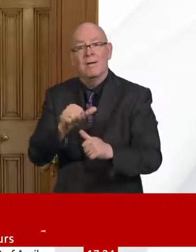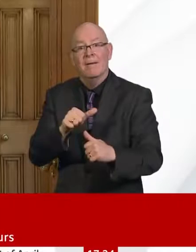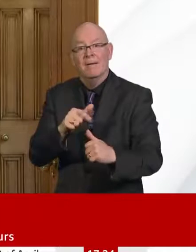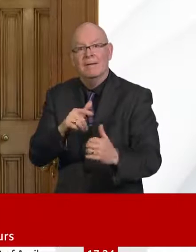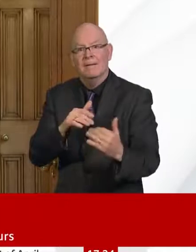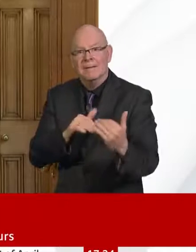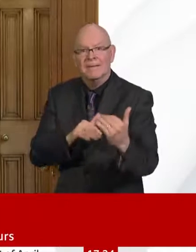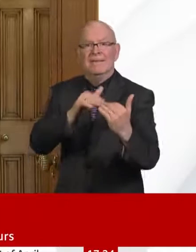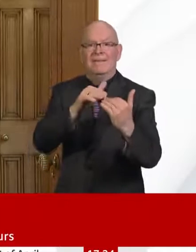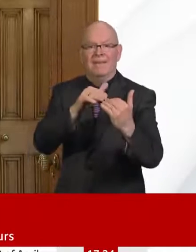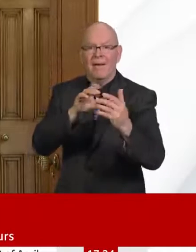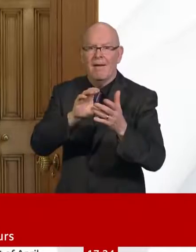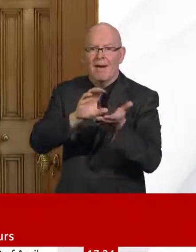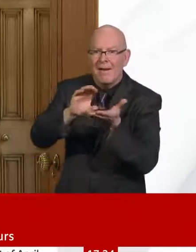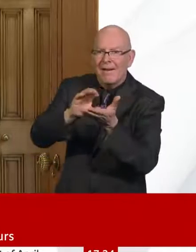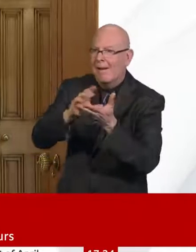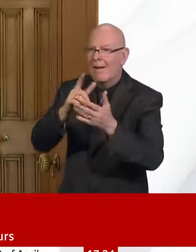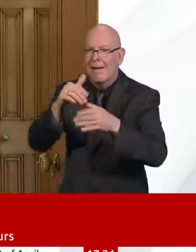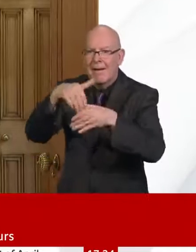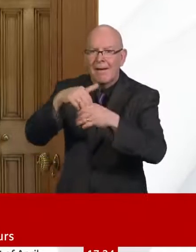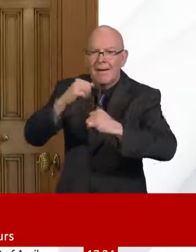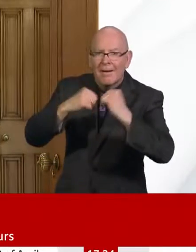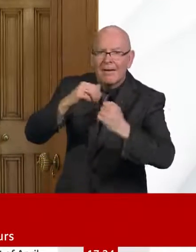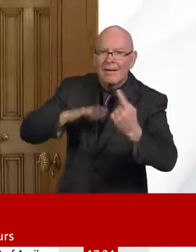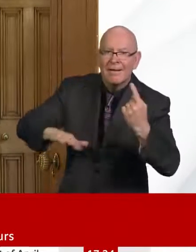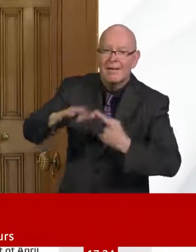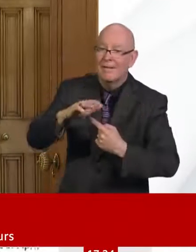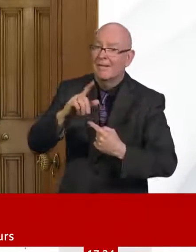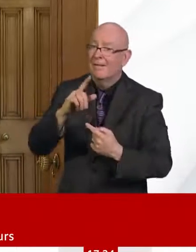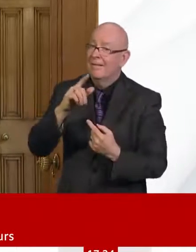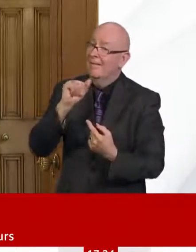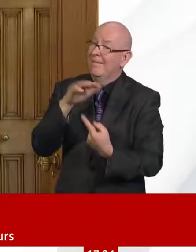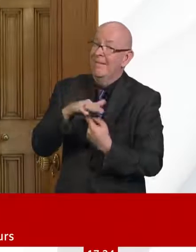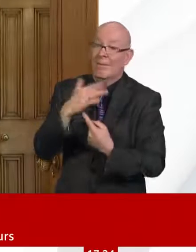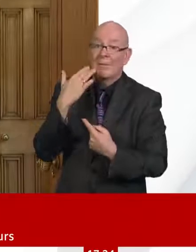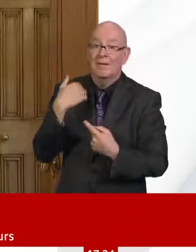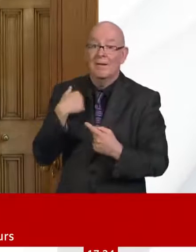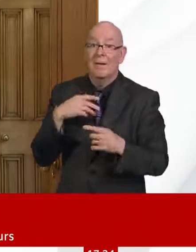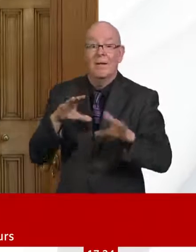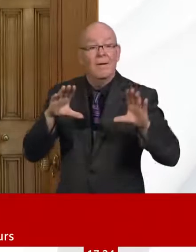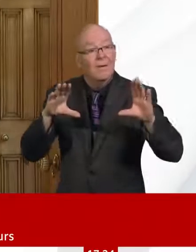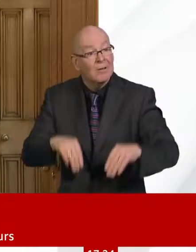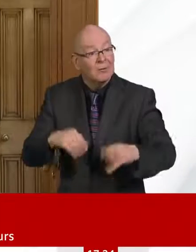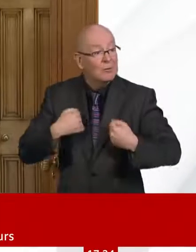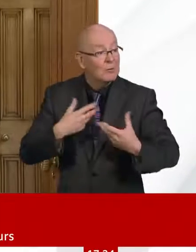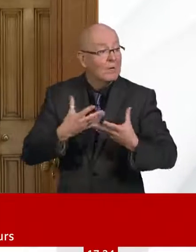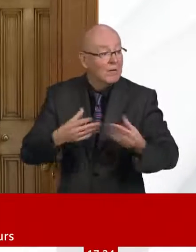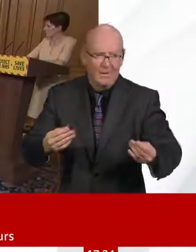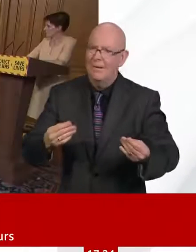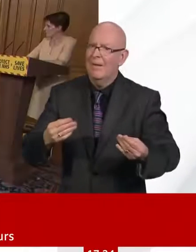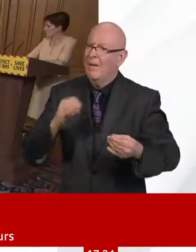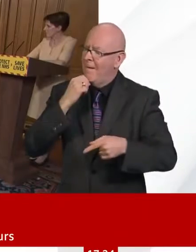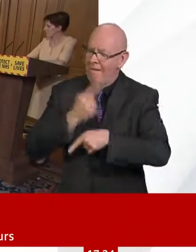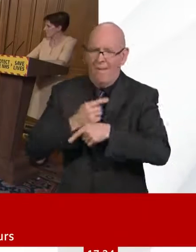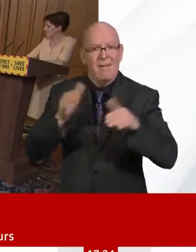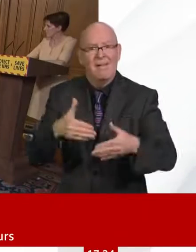So, you know, as the OBR talks about the possibility for that. And, you our job is to deliver on that once we get through this. I hope